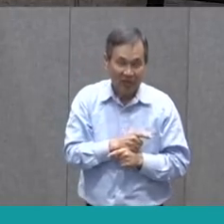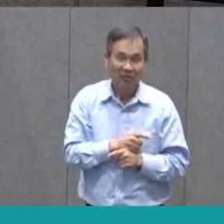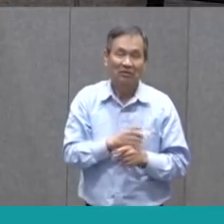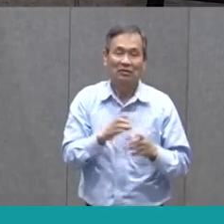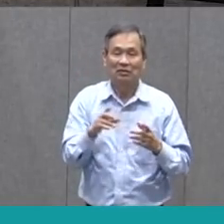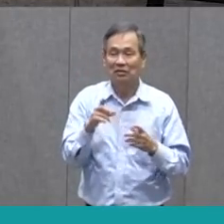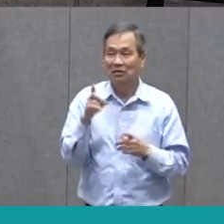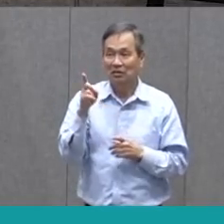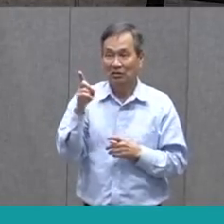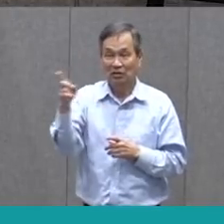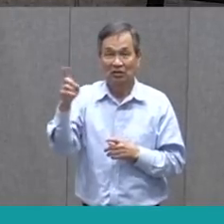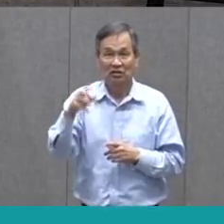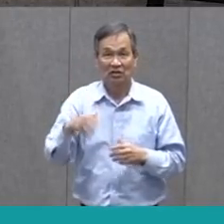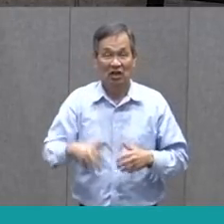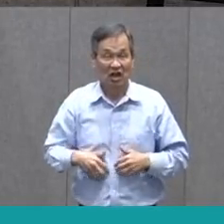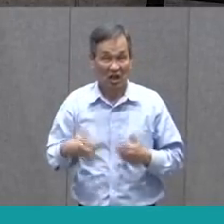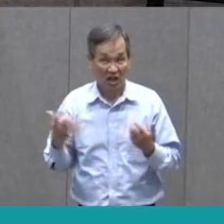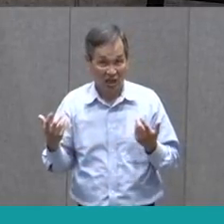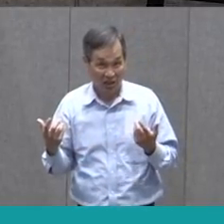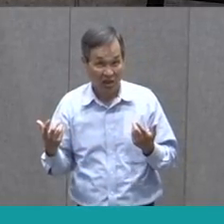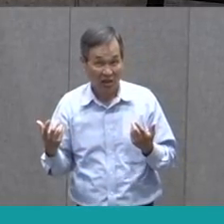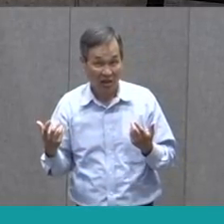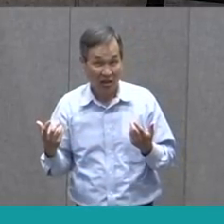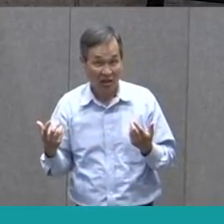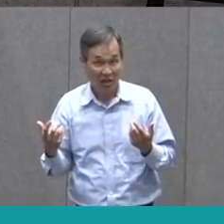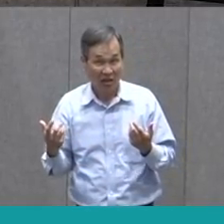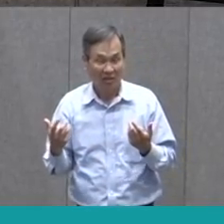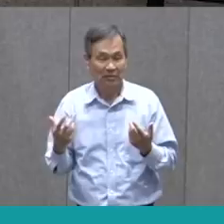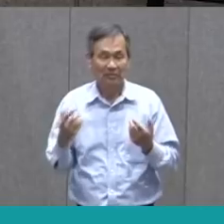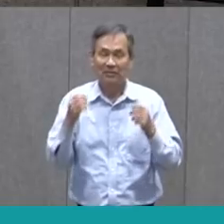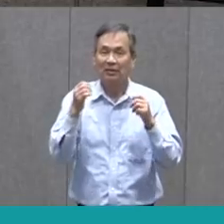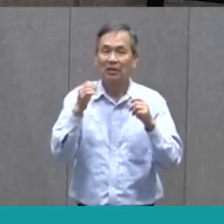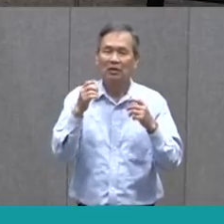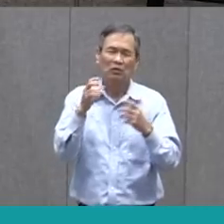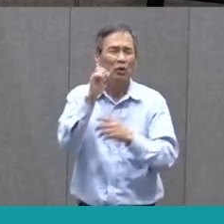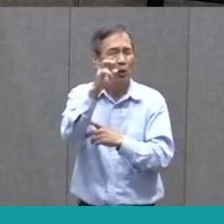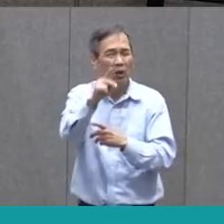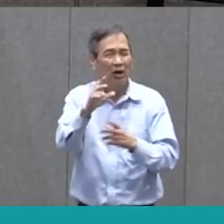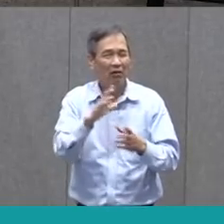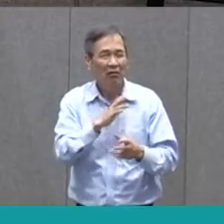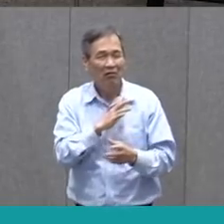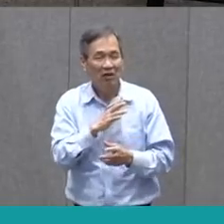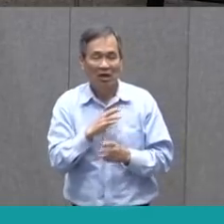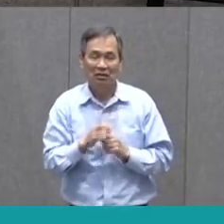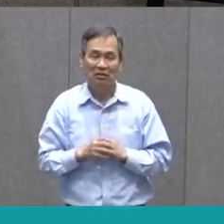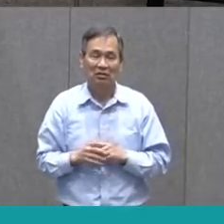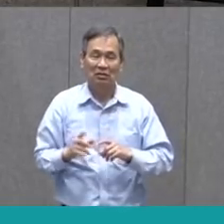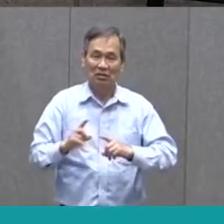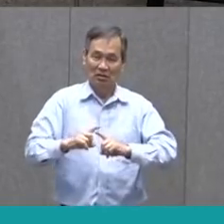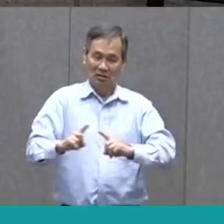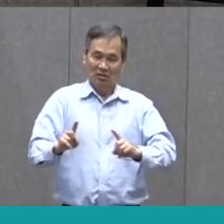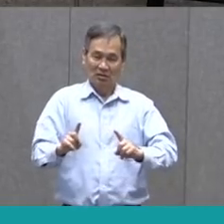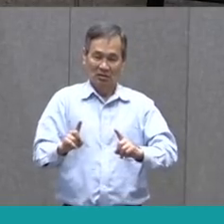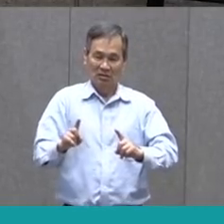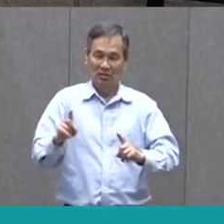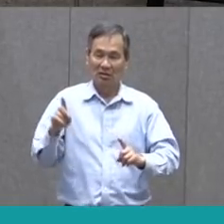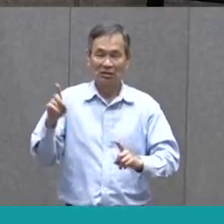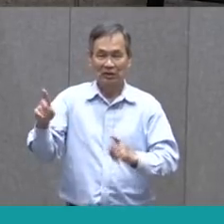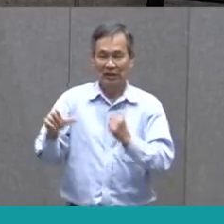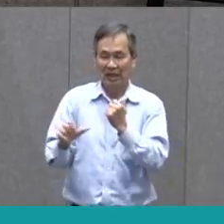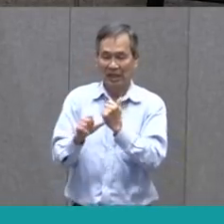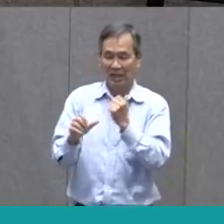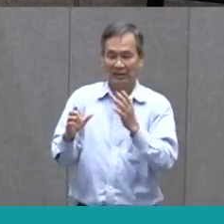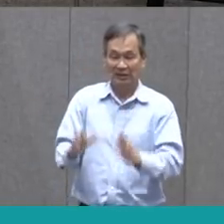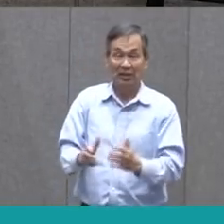She even got a little angry, which ended up being okay. And she was very lucky to have her